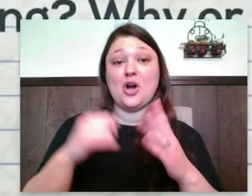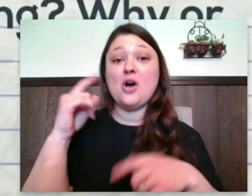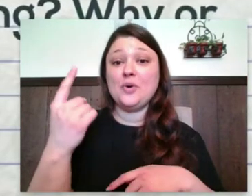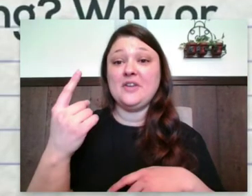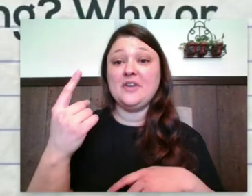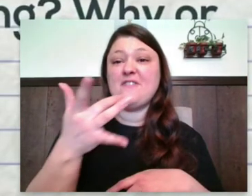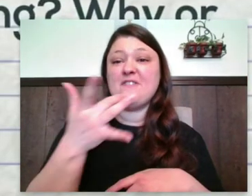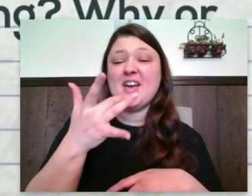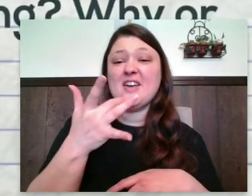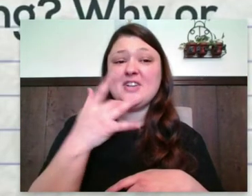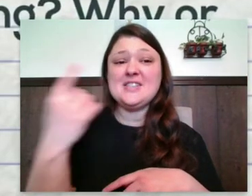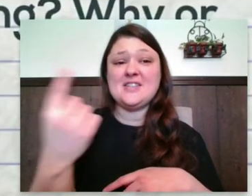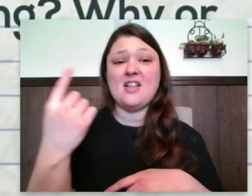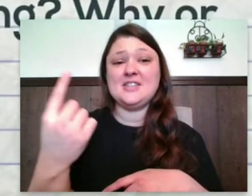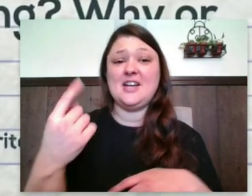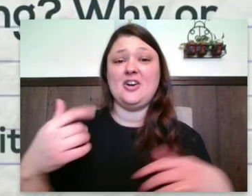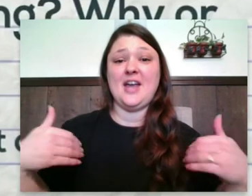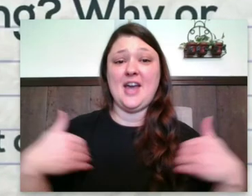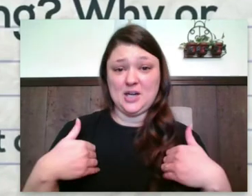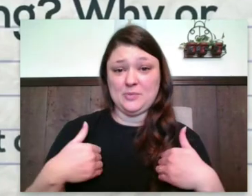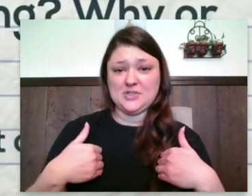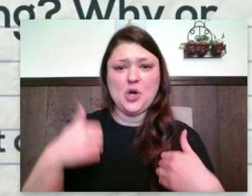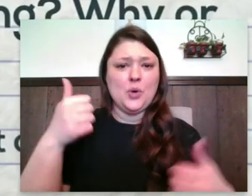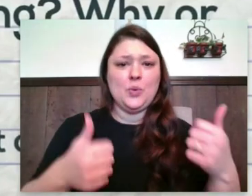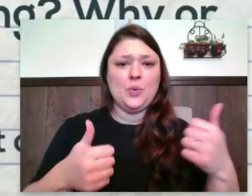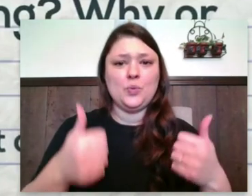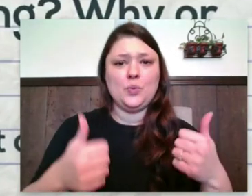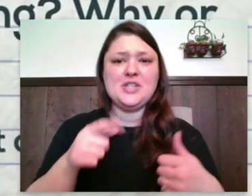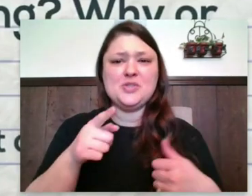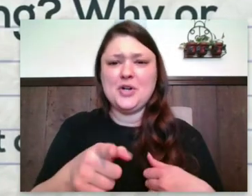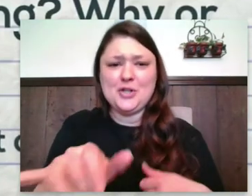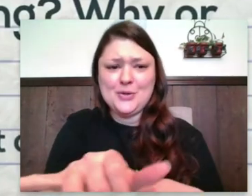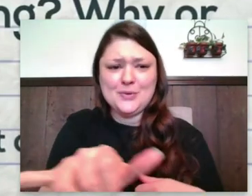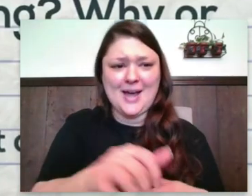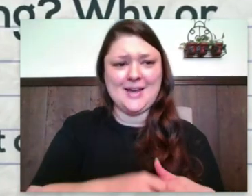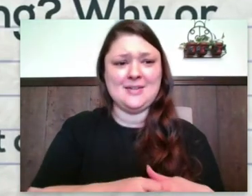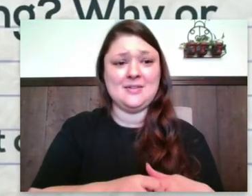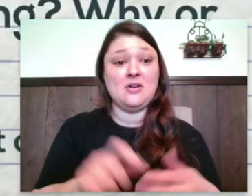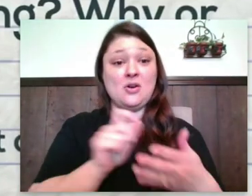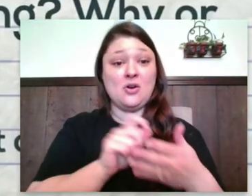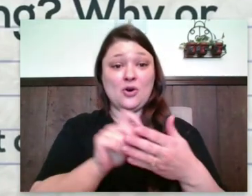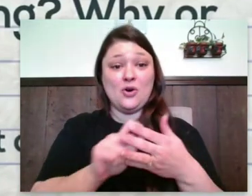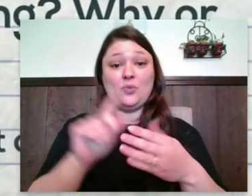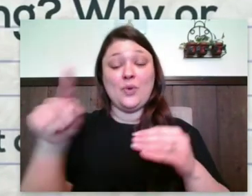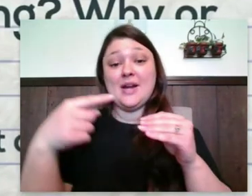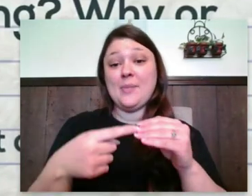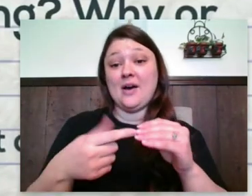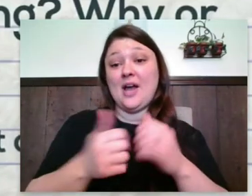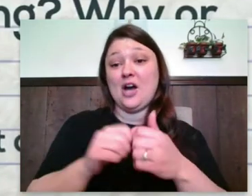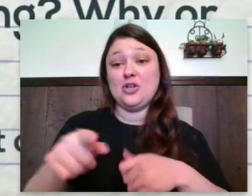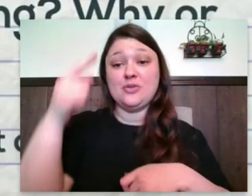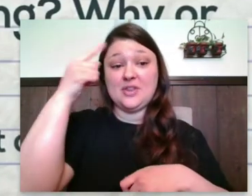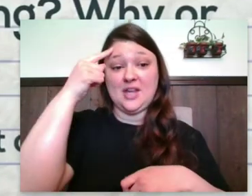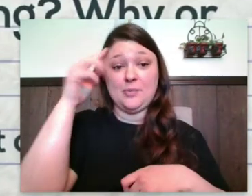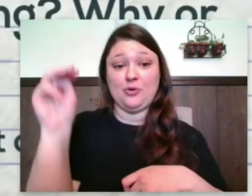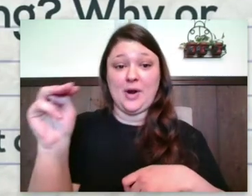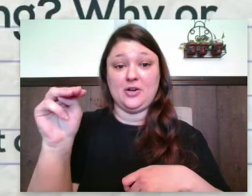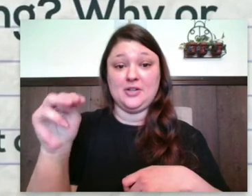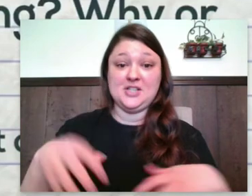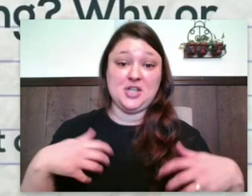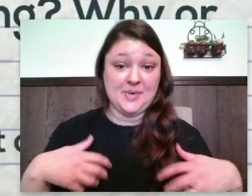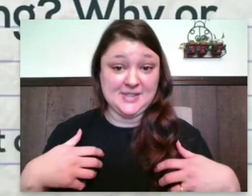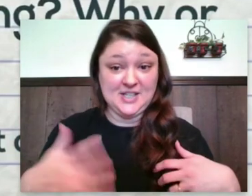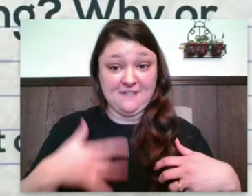Draw one of your favorite solitary animals. Which one are you like? Write about how you think